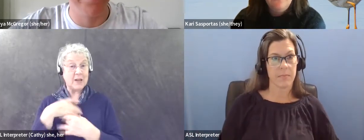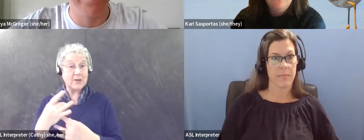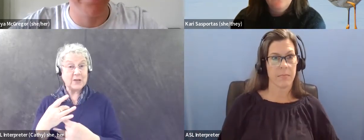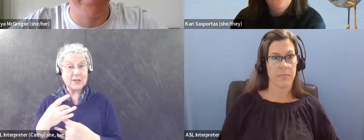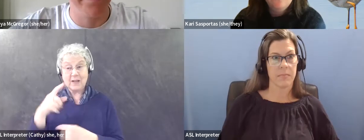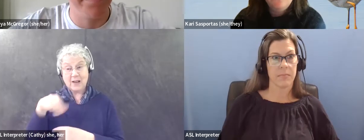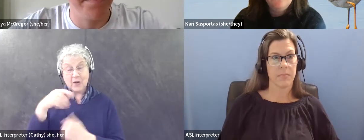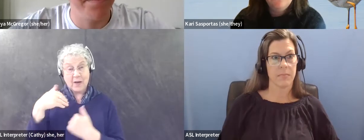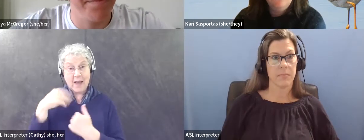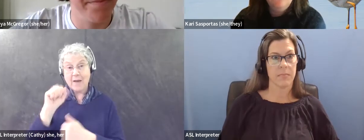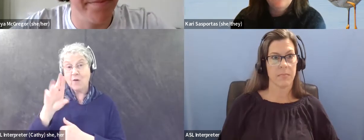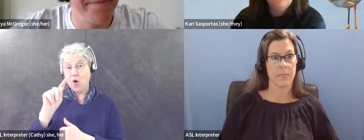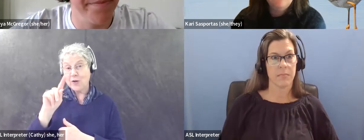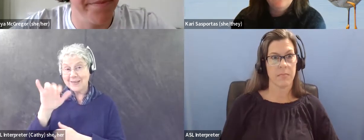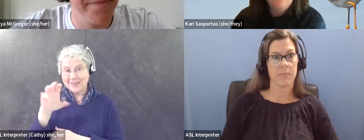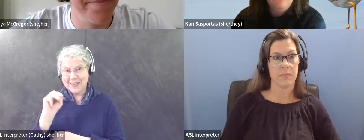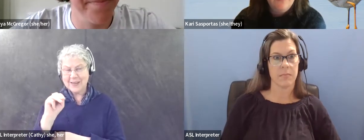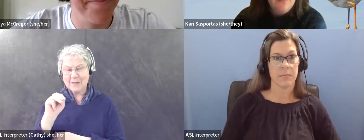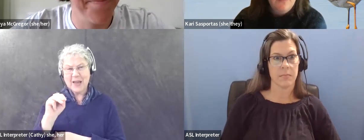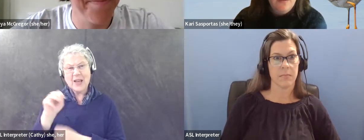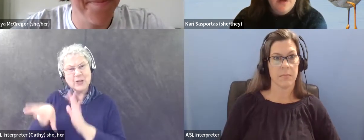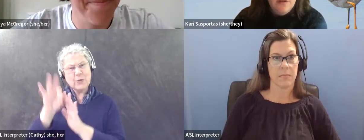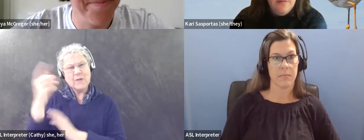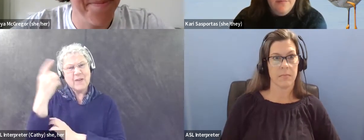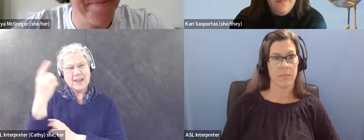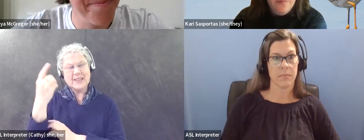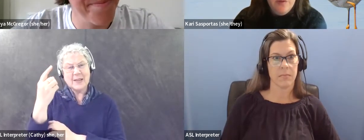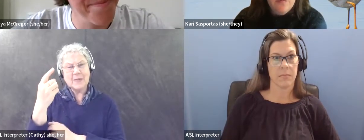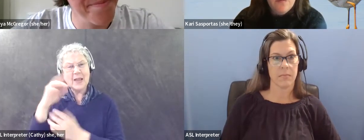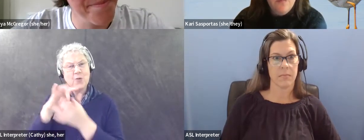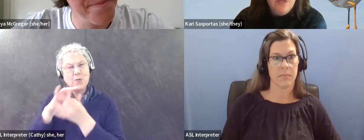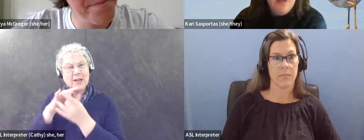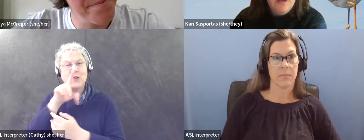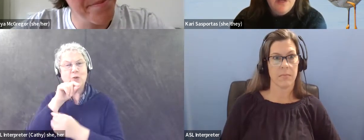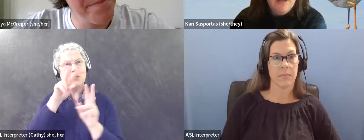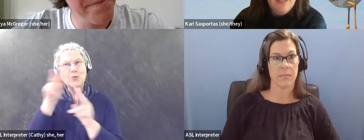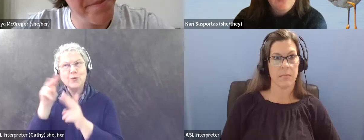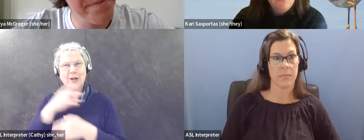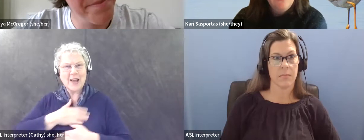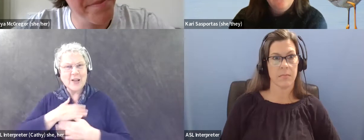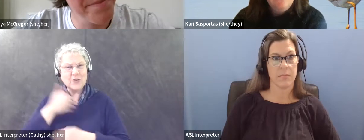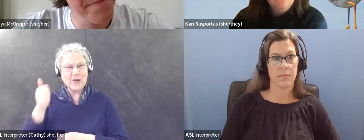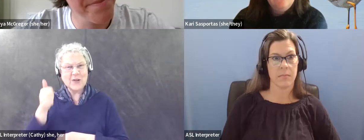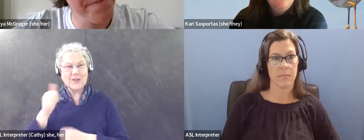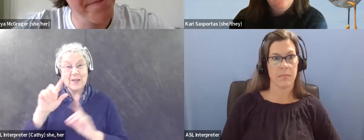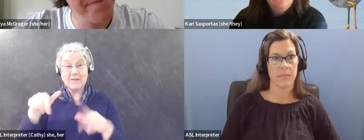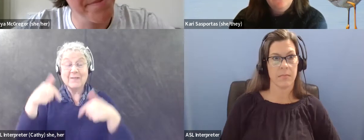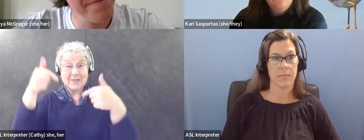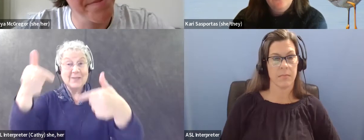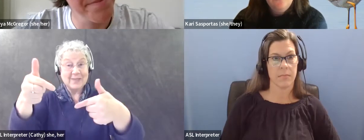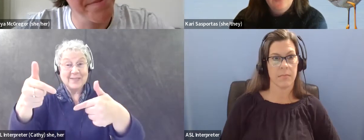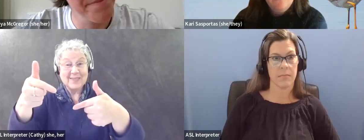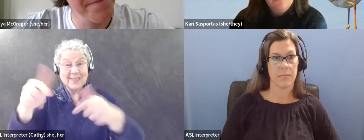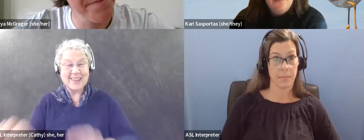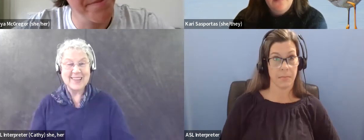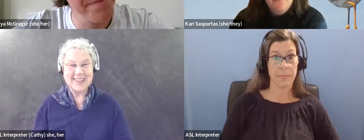um, will see something in birding for them. Um, for me, I can, I can see how it can go